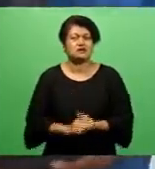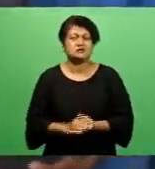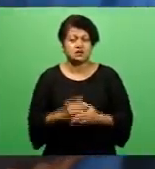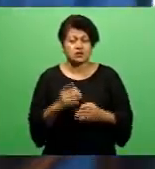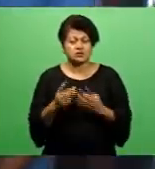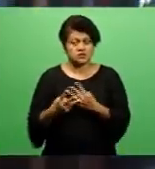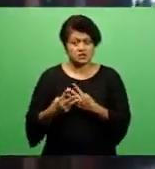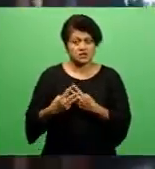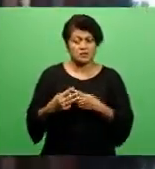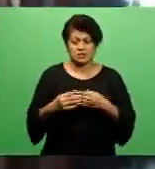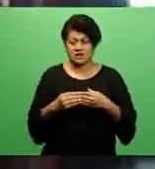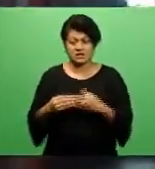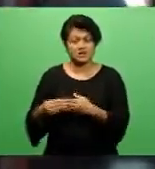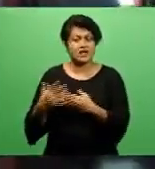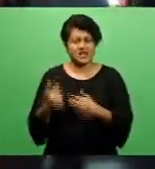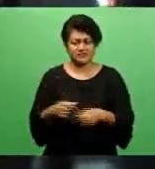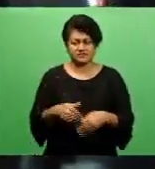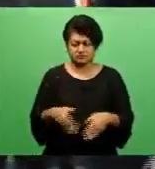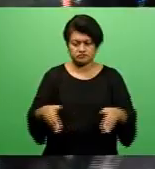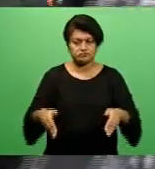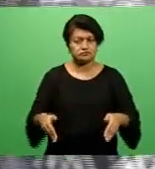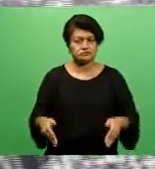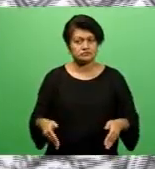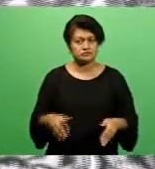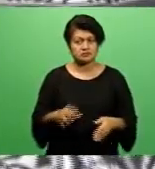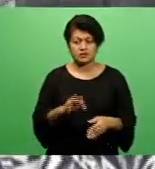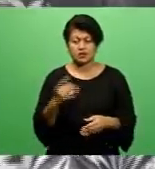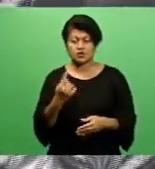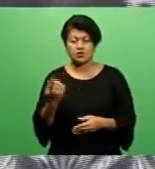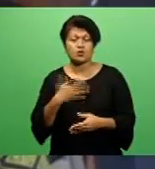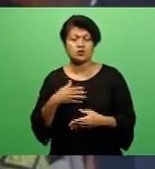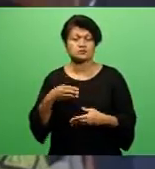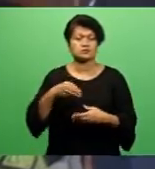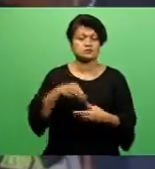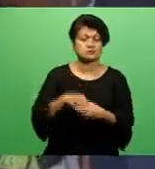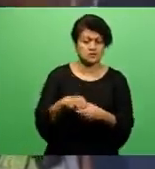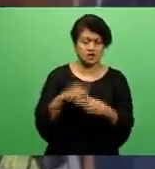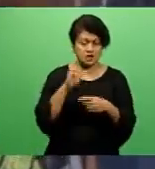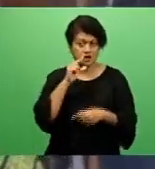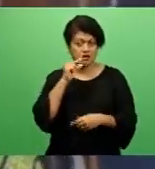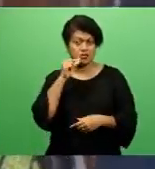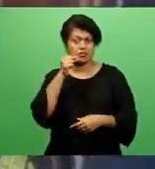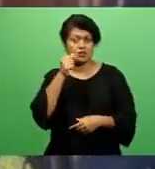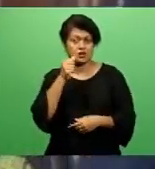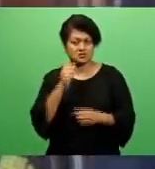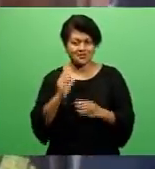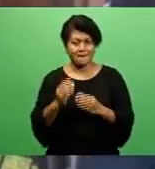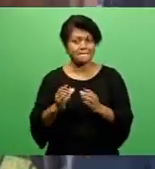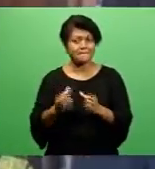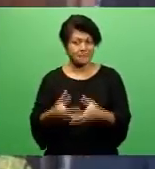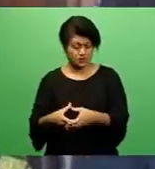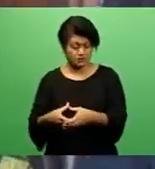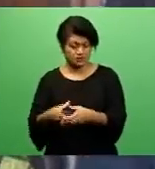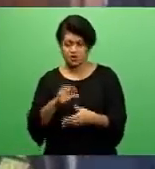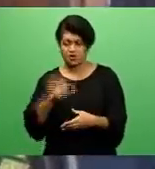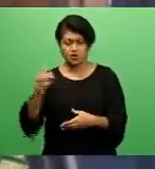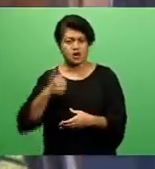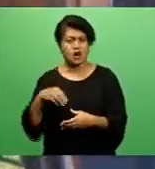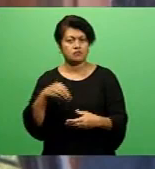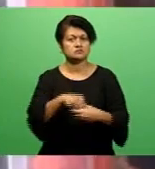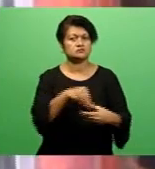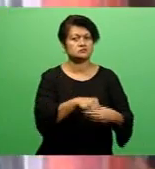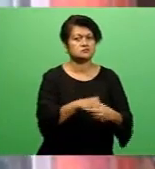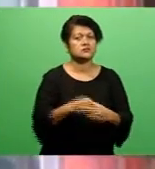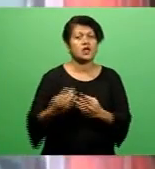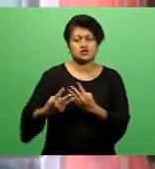in the sand. Anyone who intends to be involved with Rambuka's proposed party will not be allowed to participate in any Sodelpa